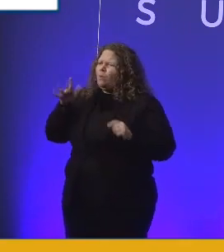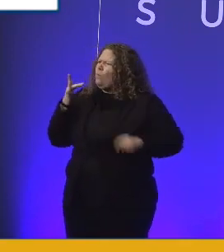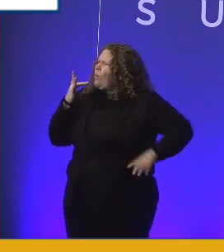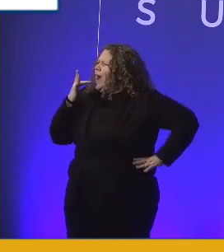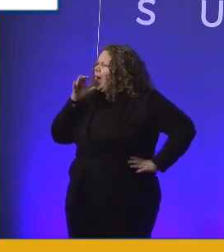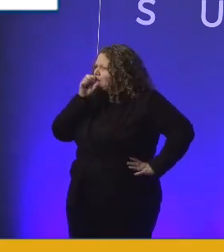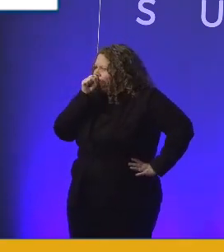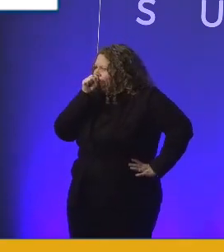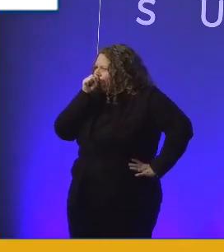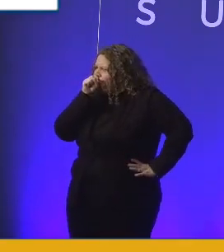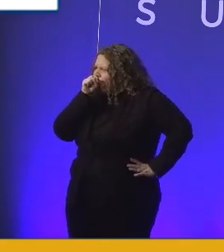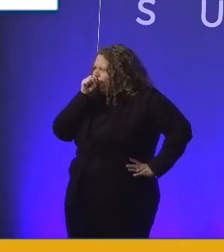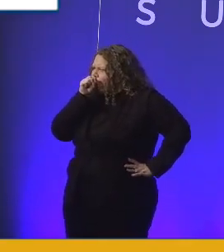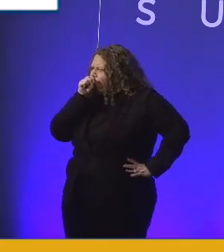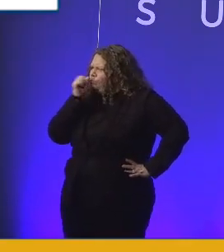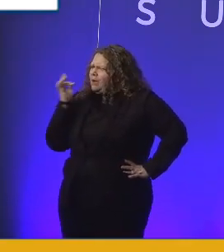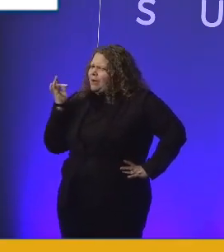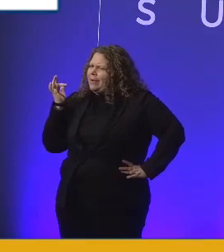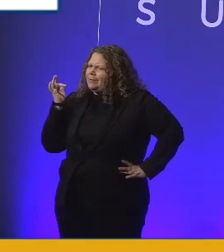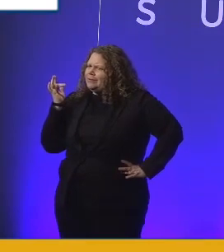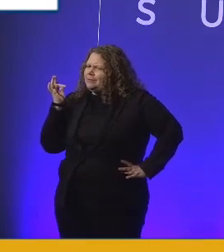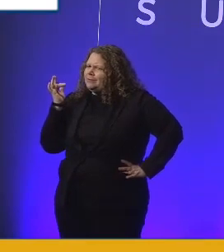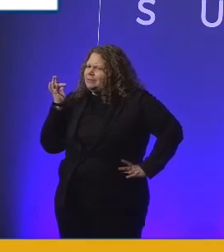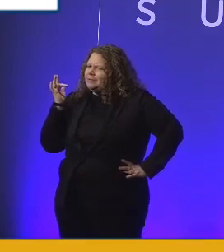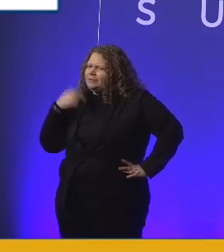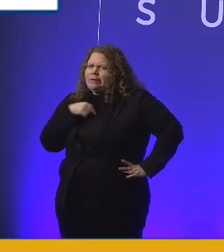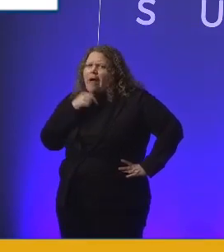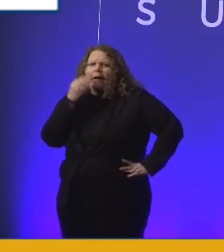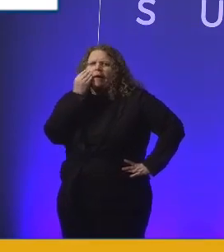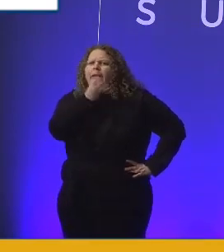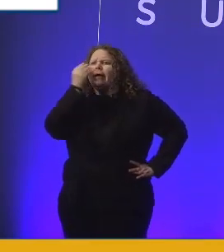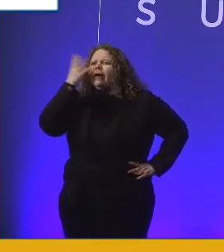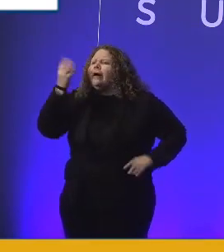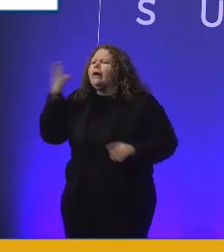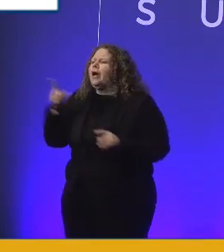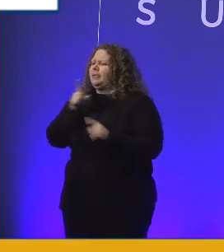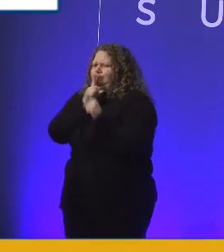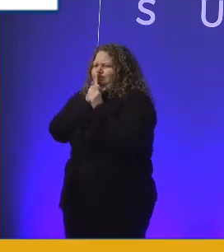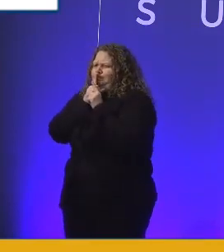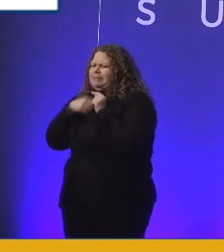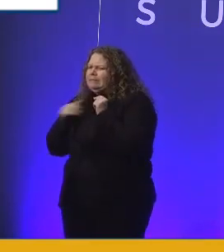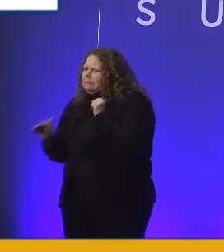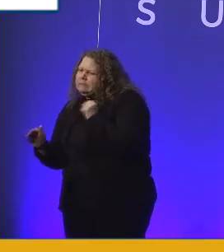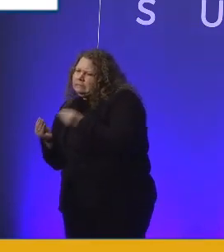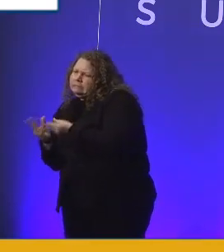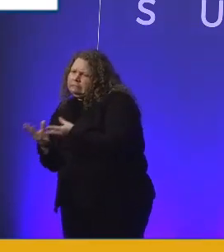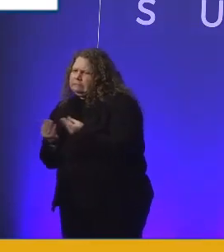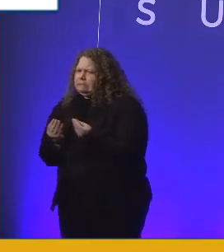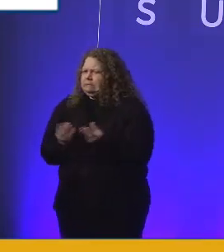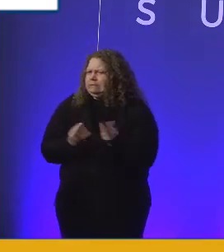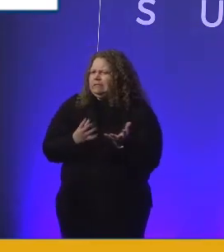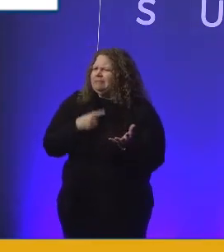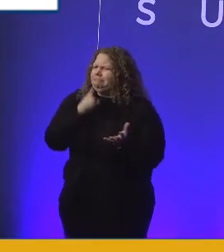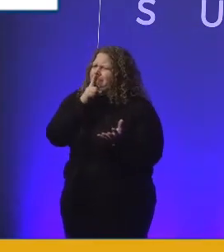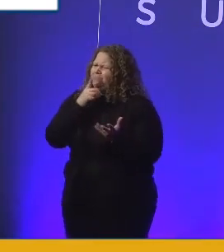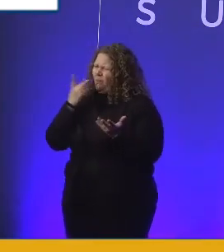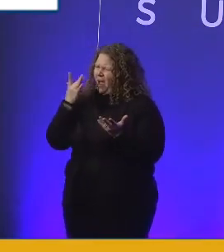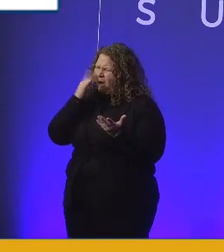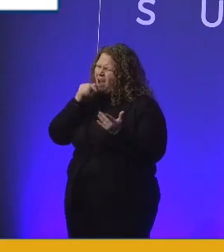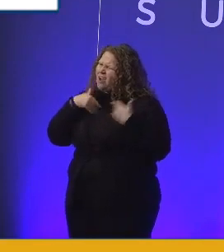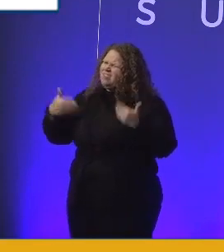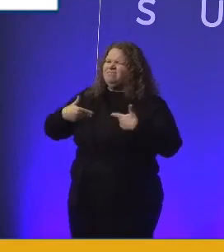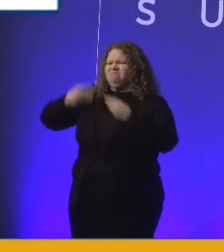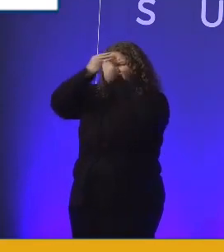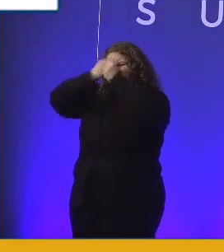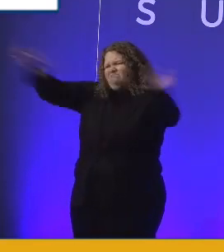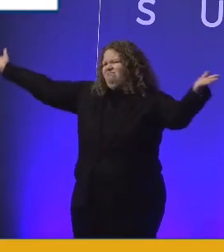to our work coaches that work in the Jobcentre Plus network? So we're going to be a little bit bolder. And we're going to look into the whole of the